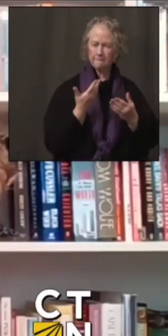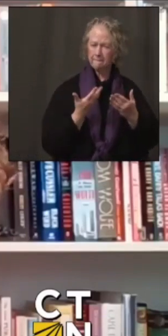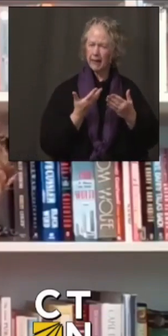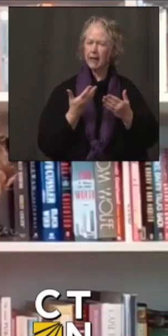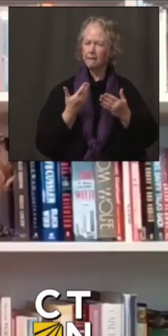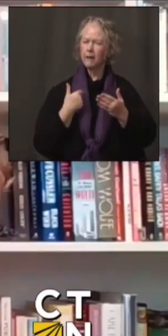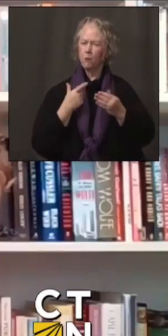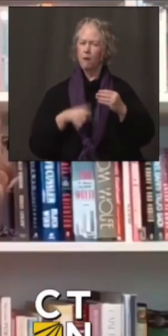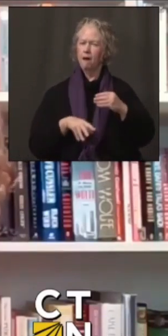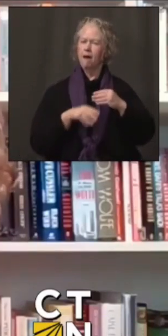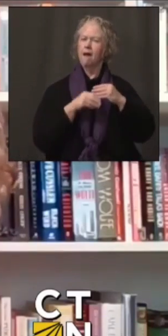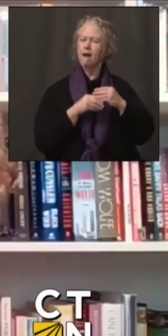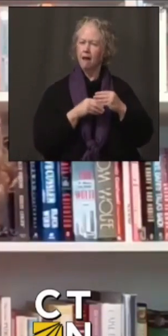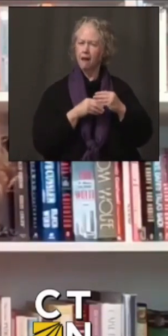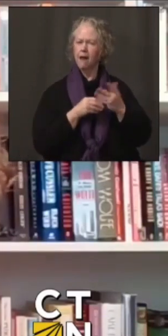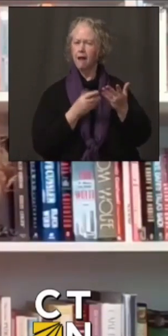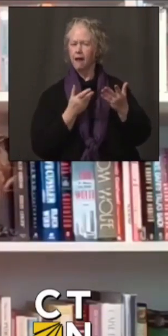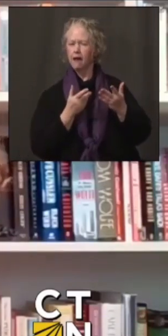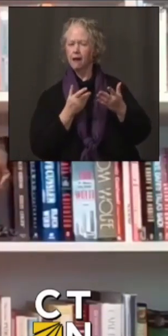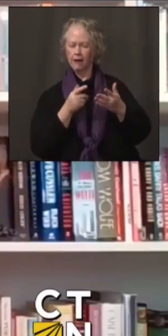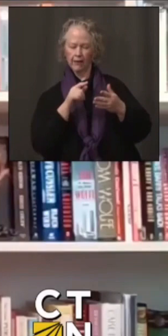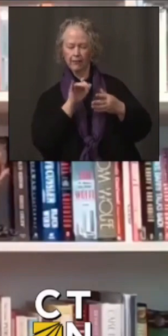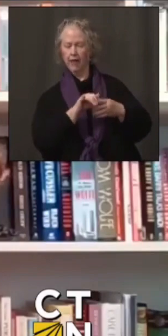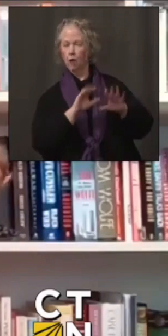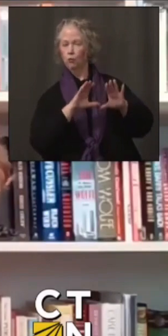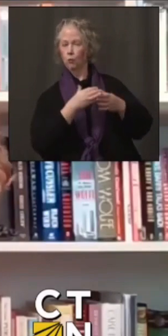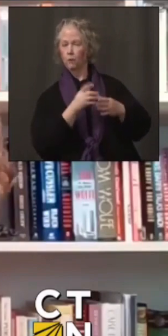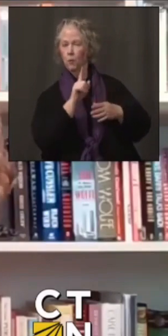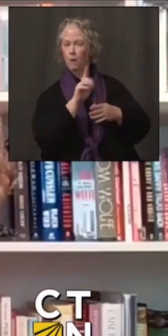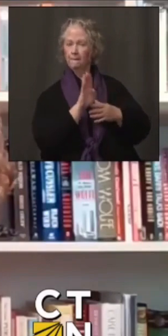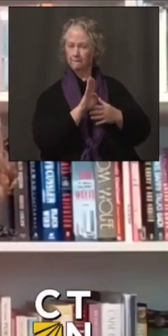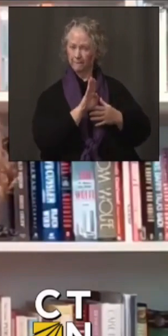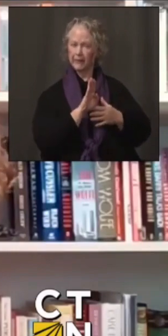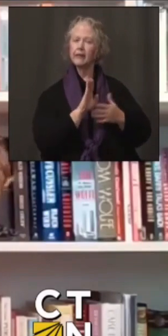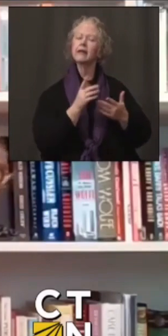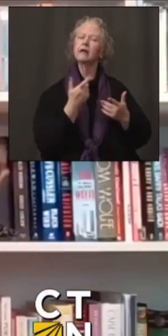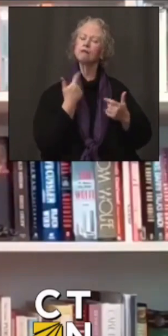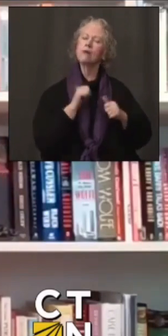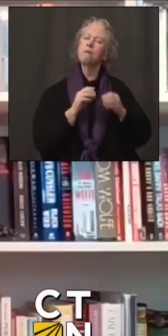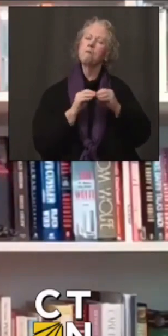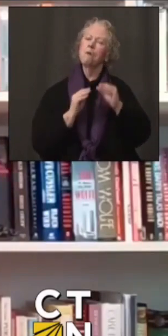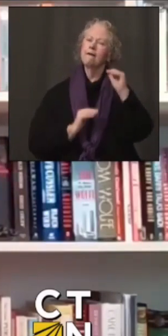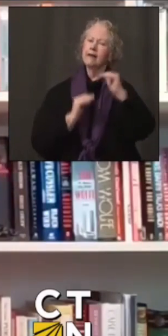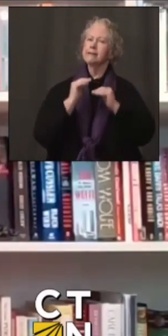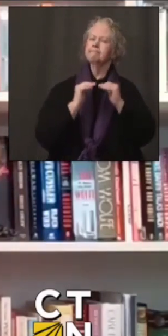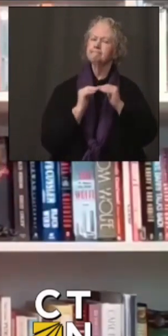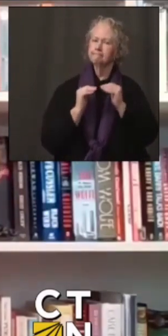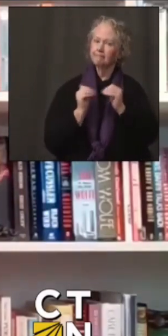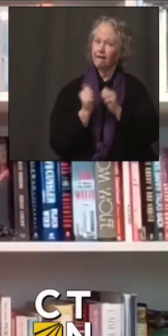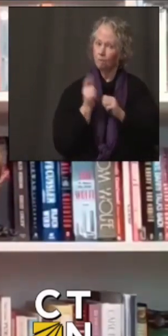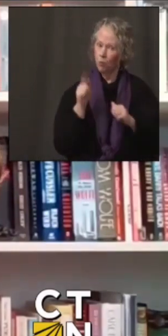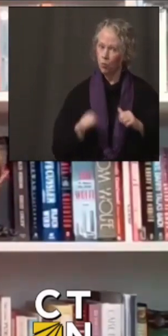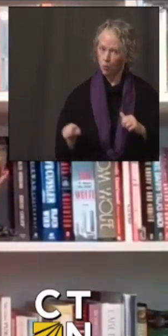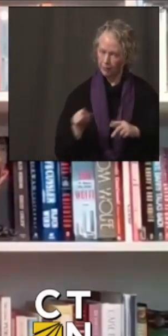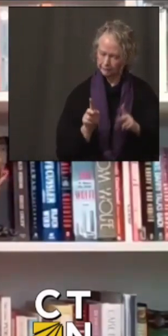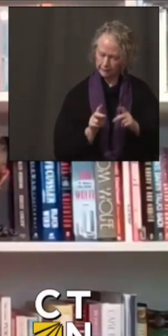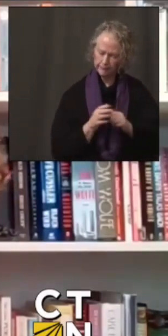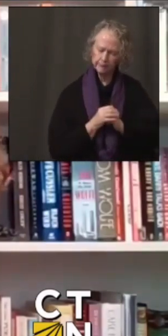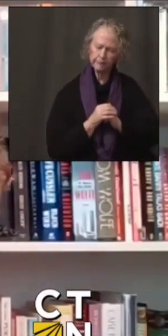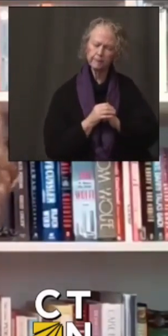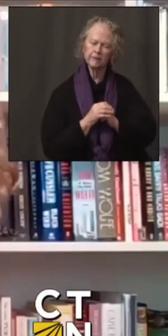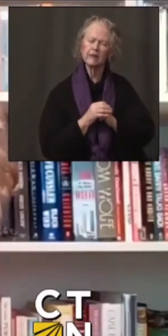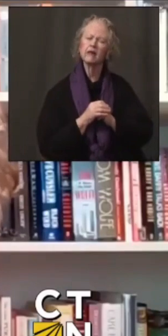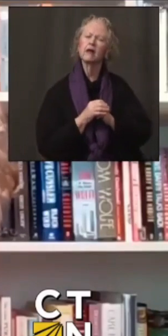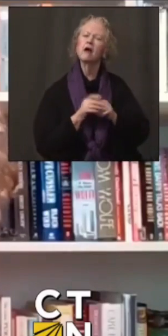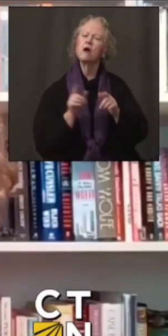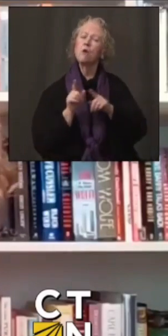to the recommendation for group 1B that would address issues of equity. They have also been recommending to the